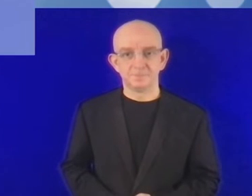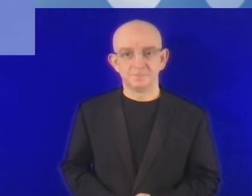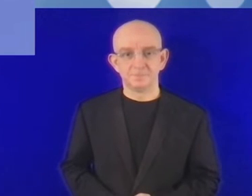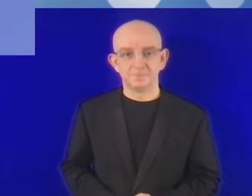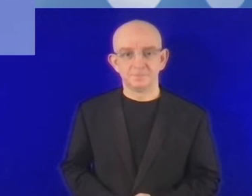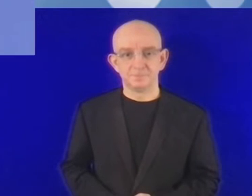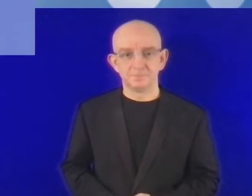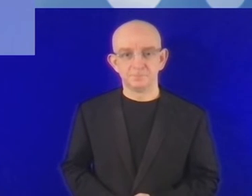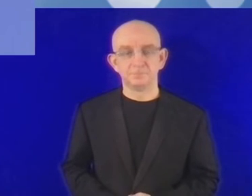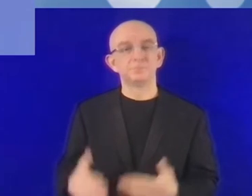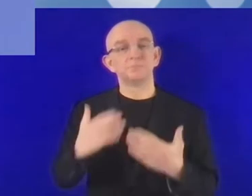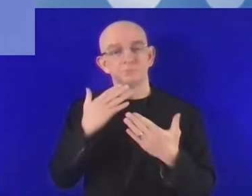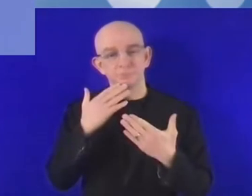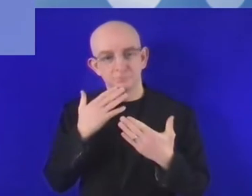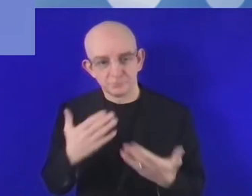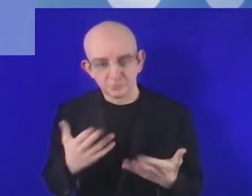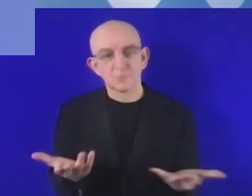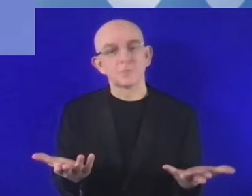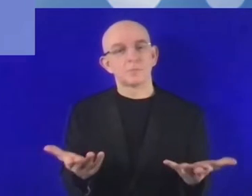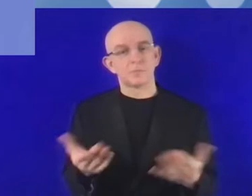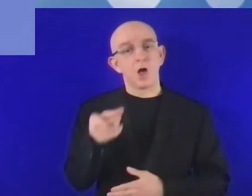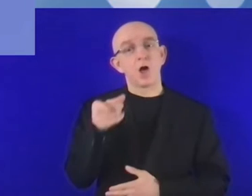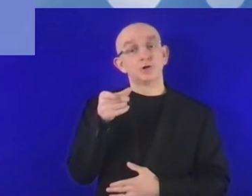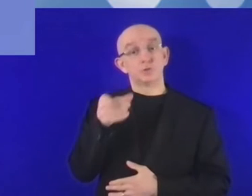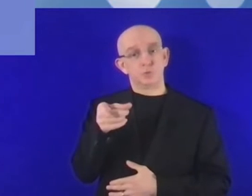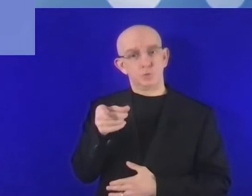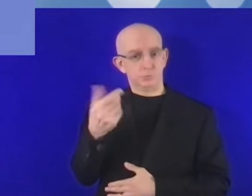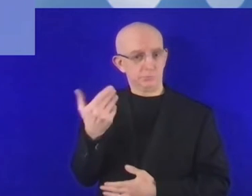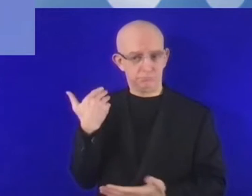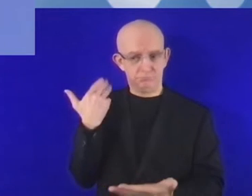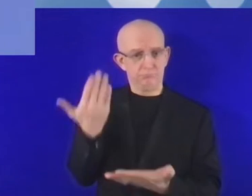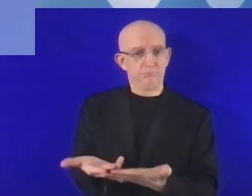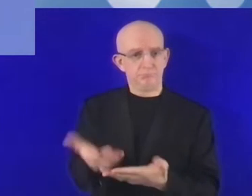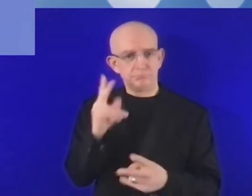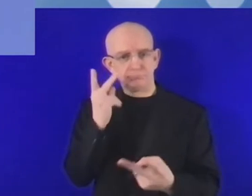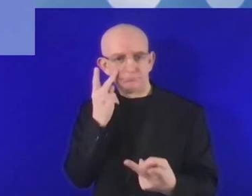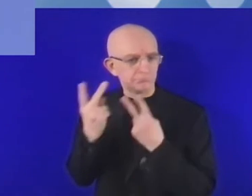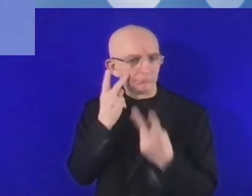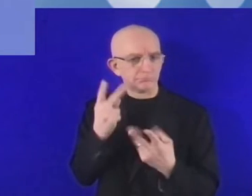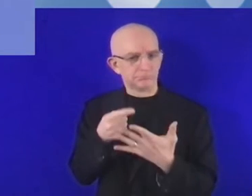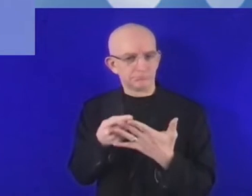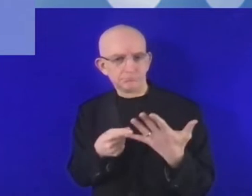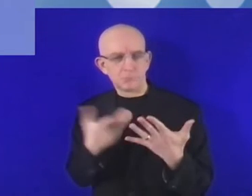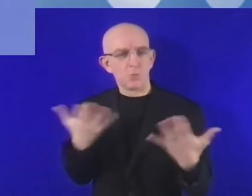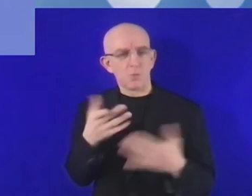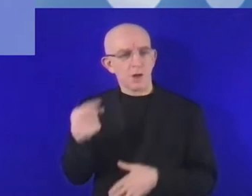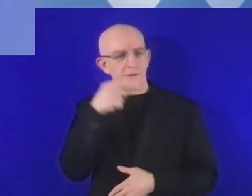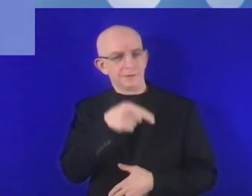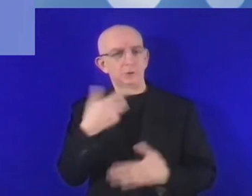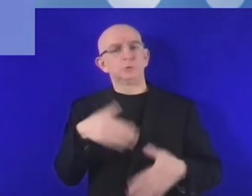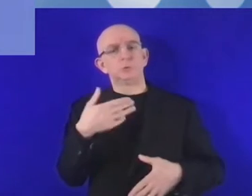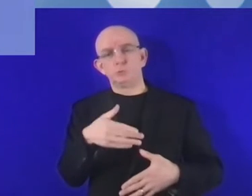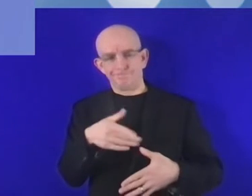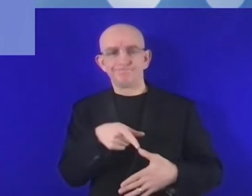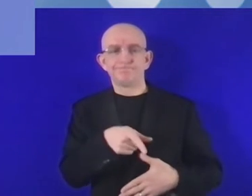are the challenges in terms of digital transformation for the years to come? From your perspective, your personal feelings or opinions? And